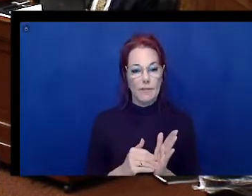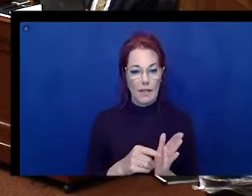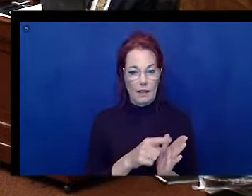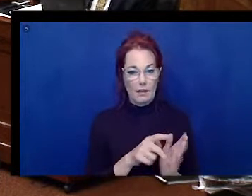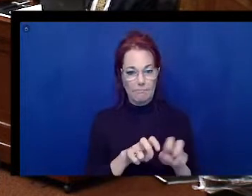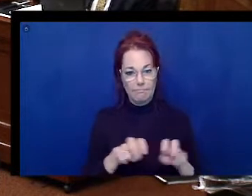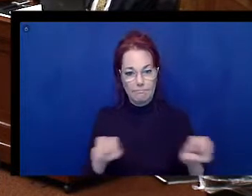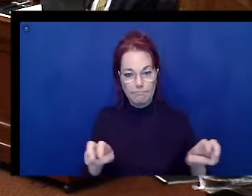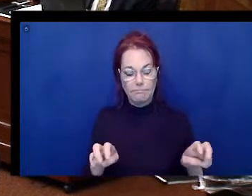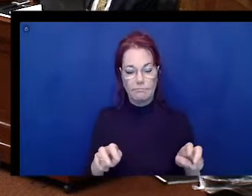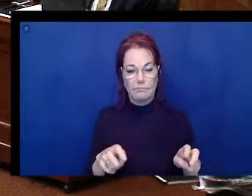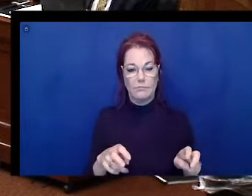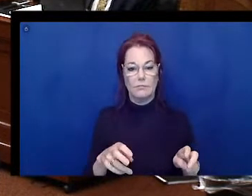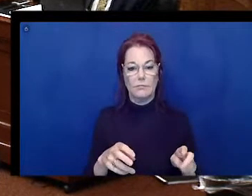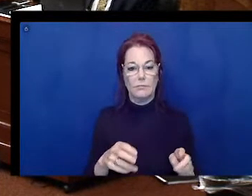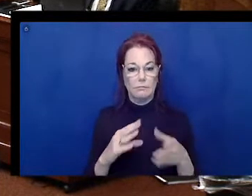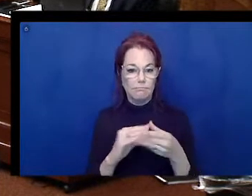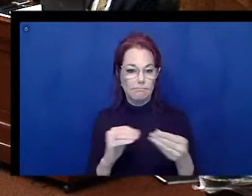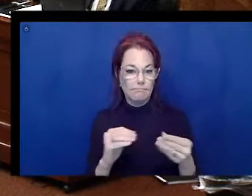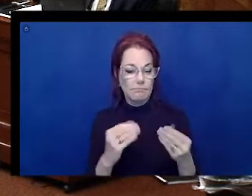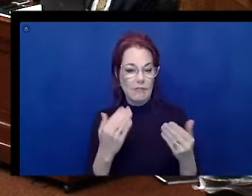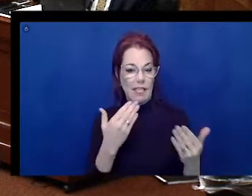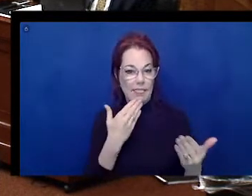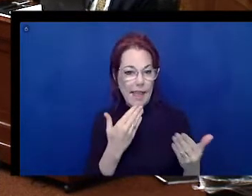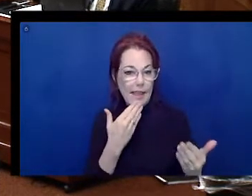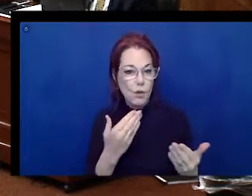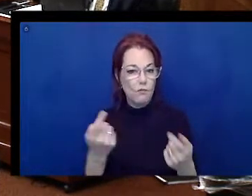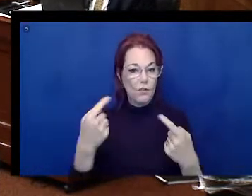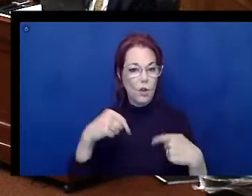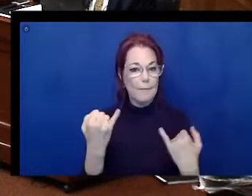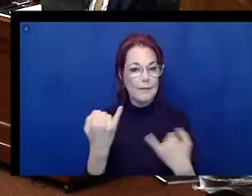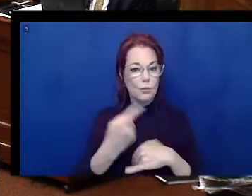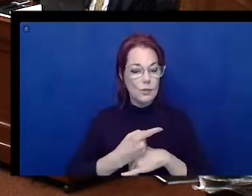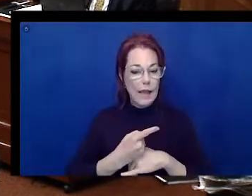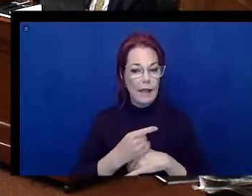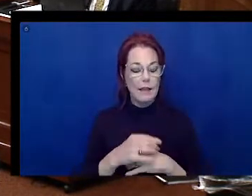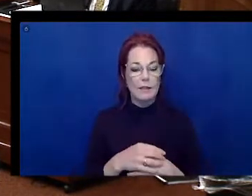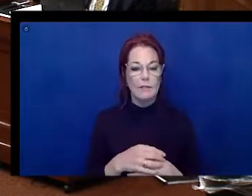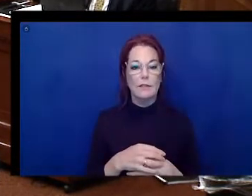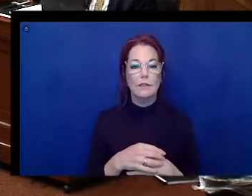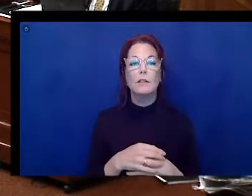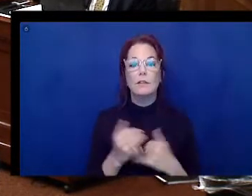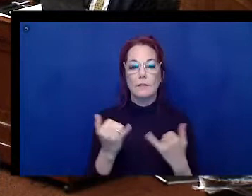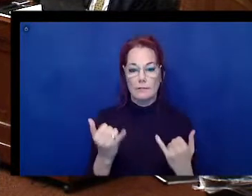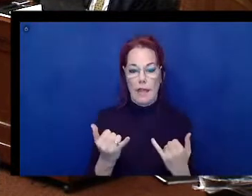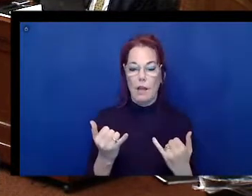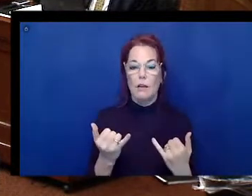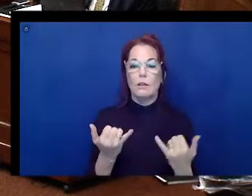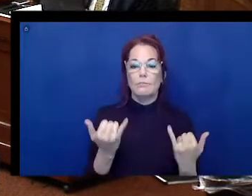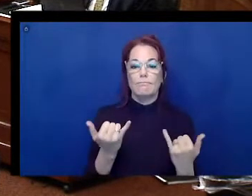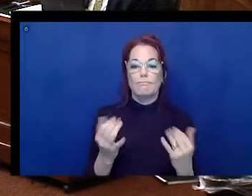preparing for this hearing and being with us today. And this concludes today's hearing.